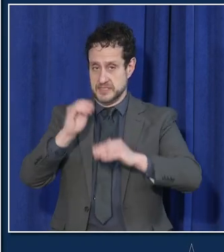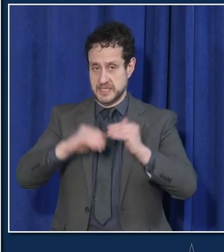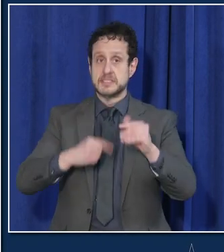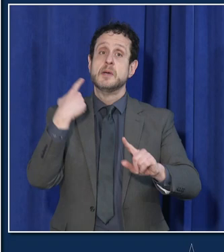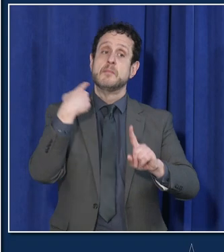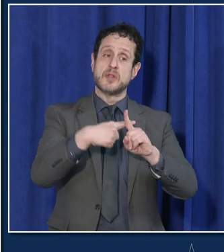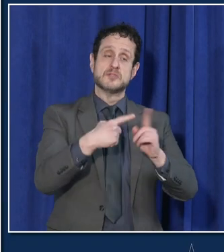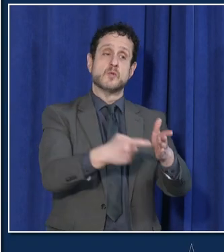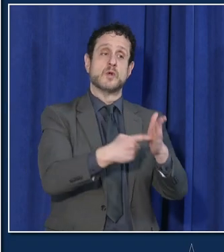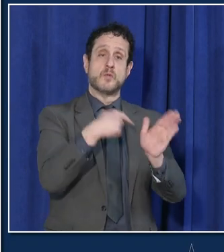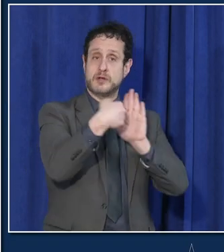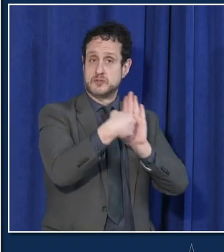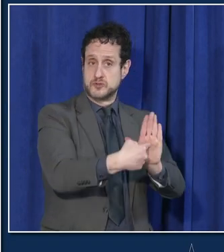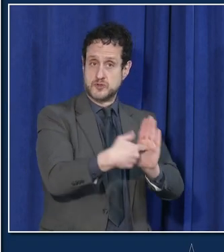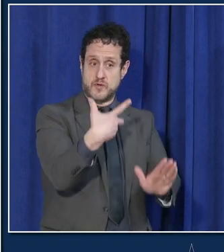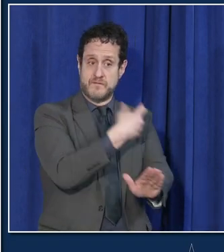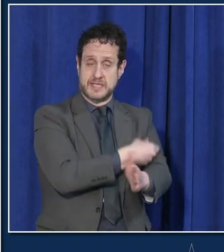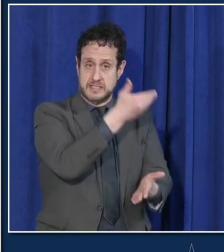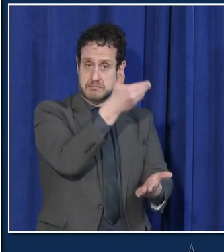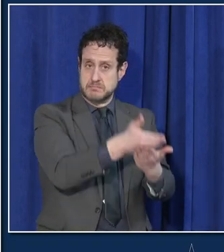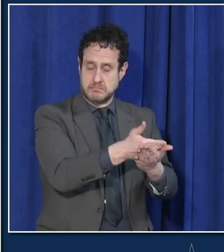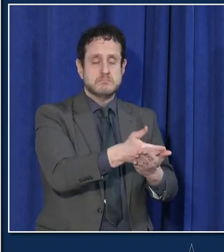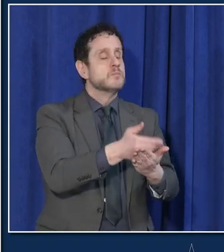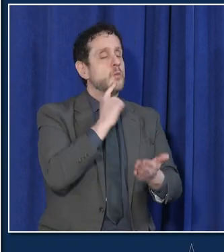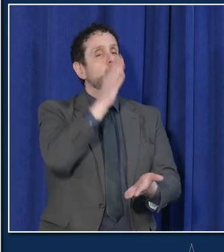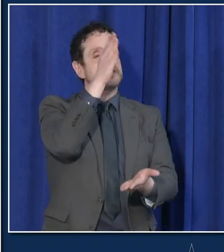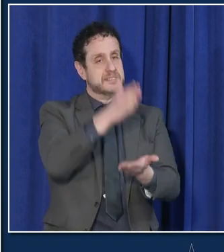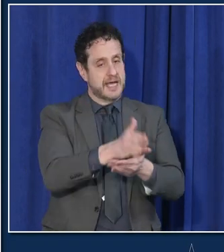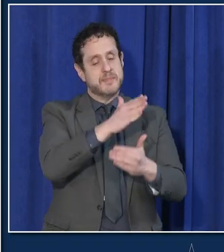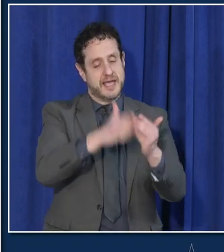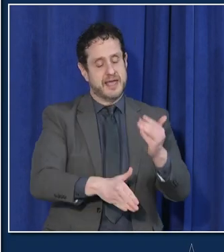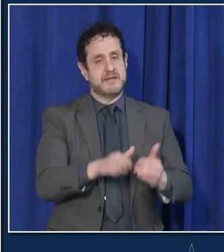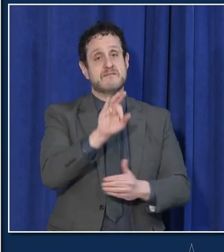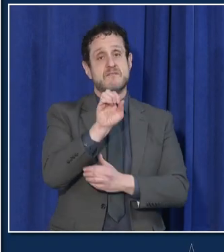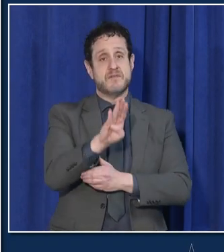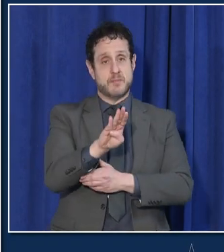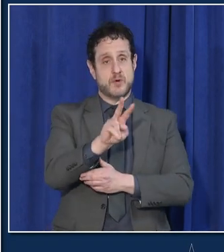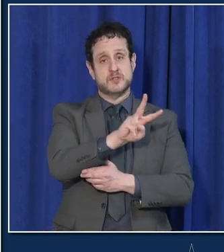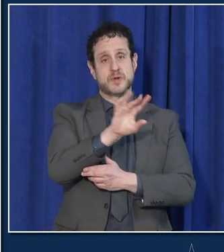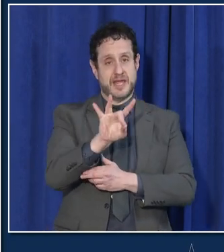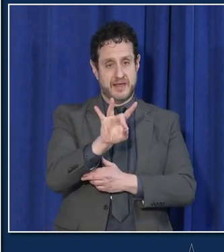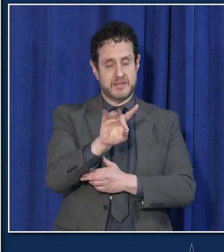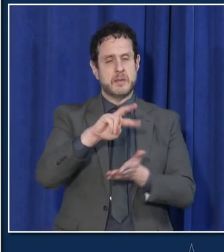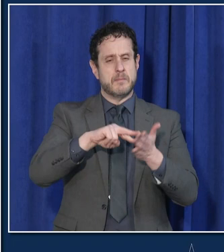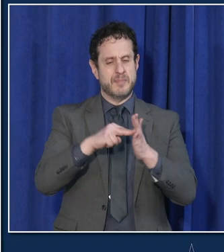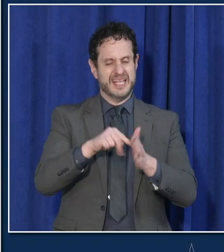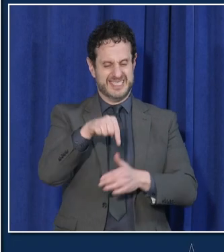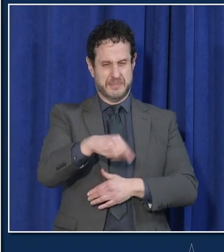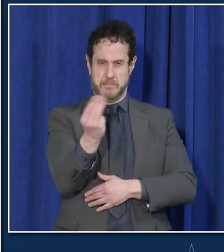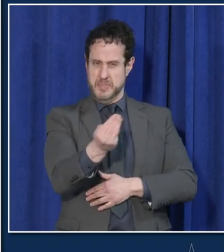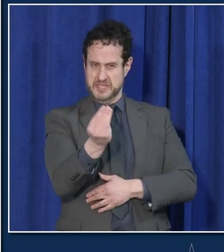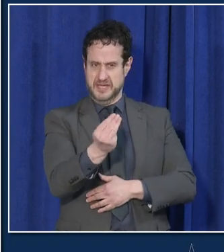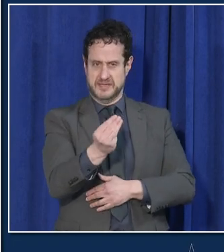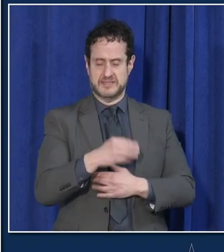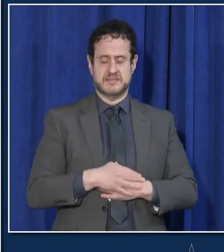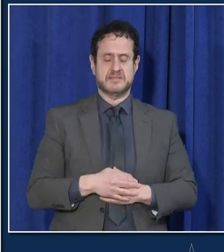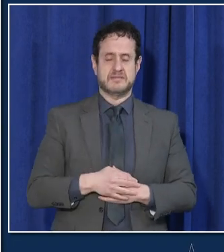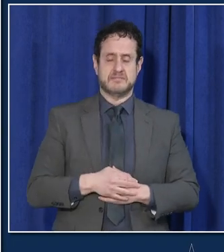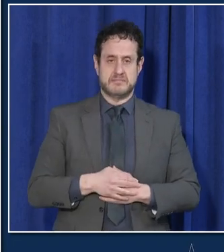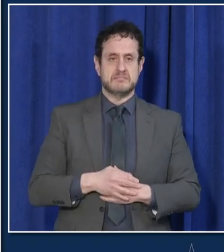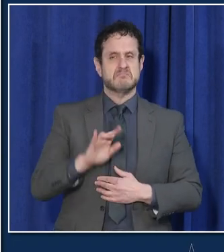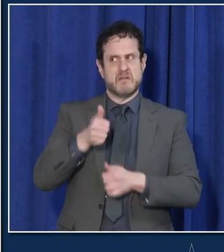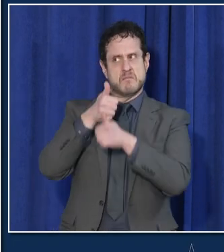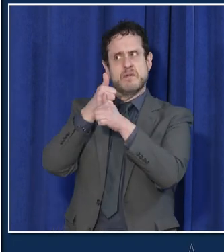for certain public locations on February 28th, this coming Monday. This is in alignment